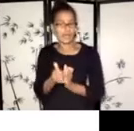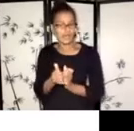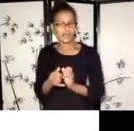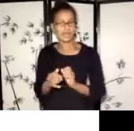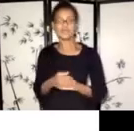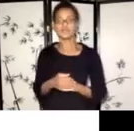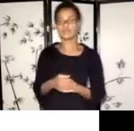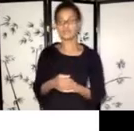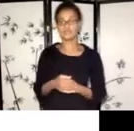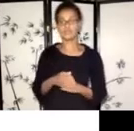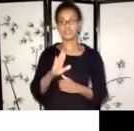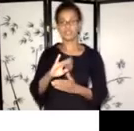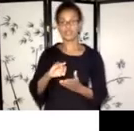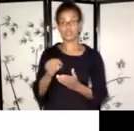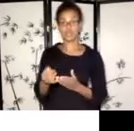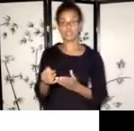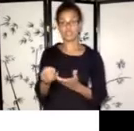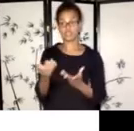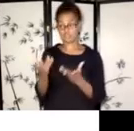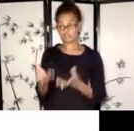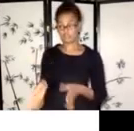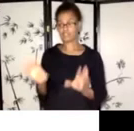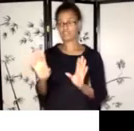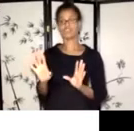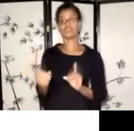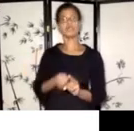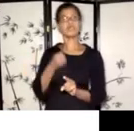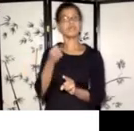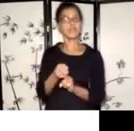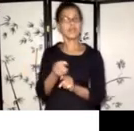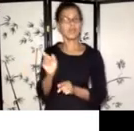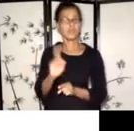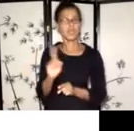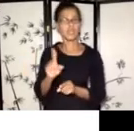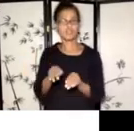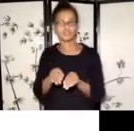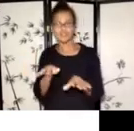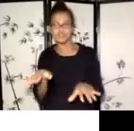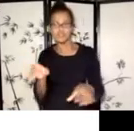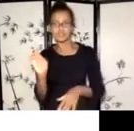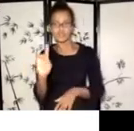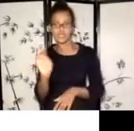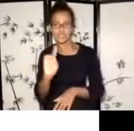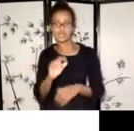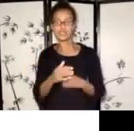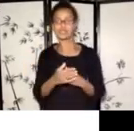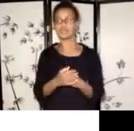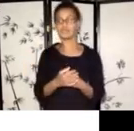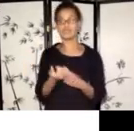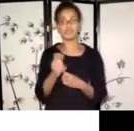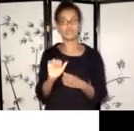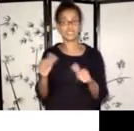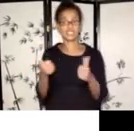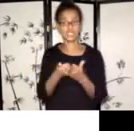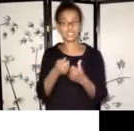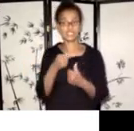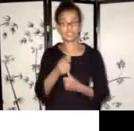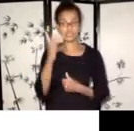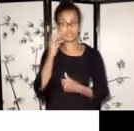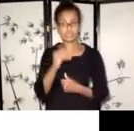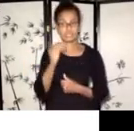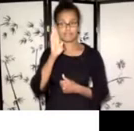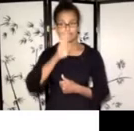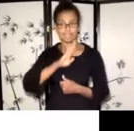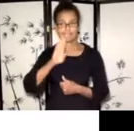by your project? Um, and definitely welcome to share any challenges too. So sometimes projects don't go as